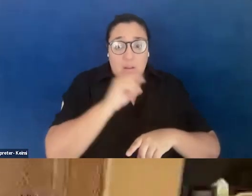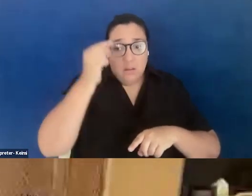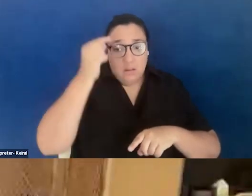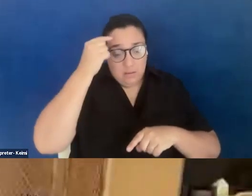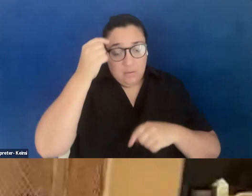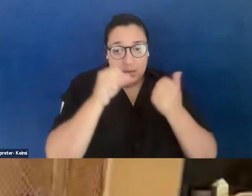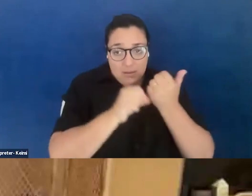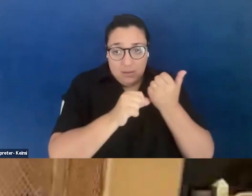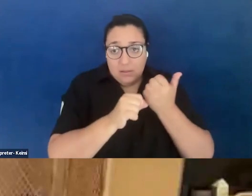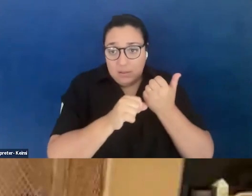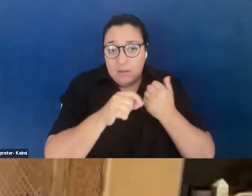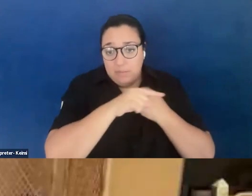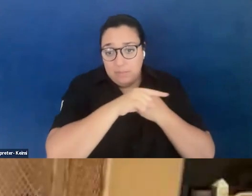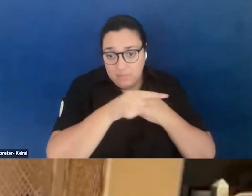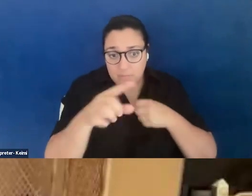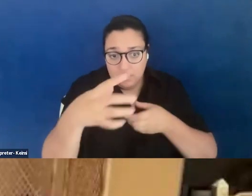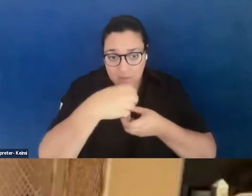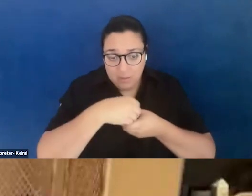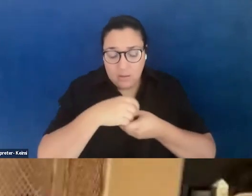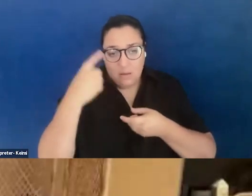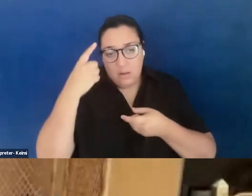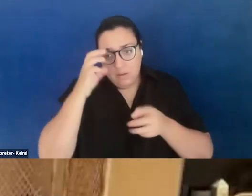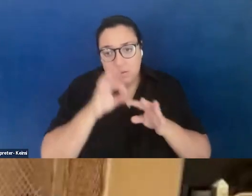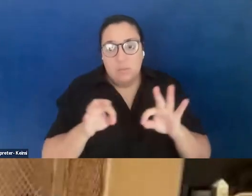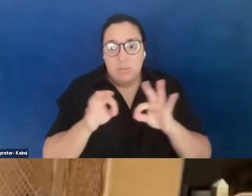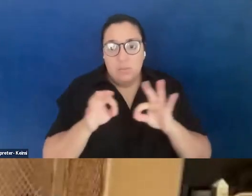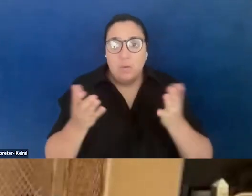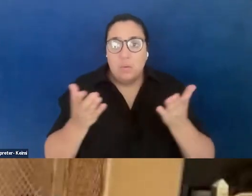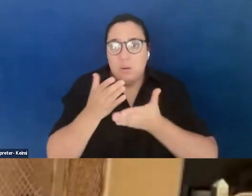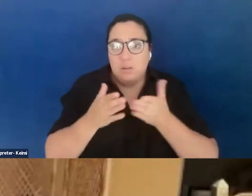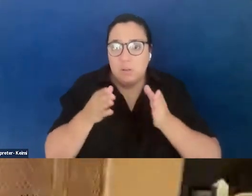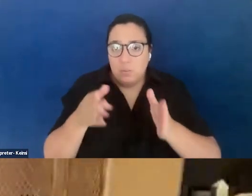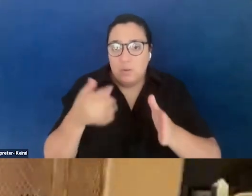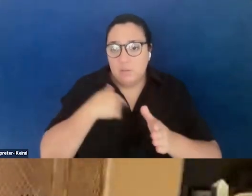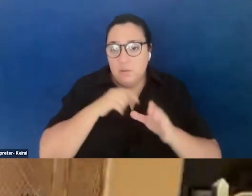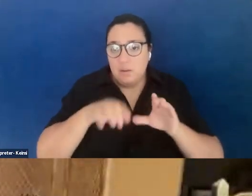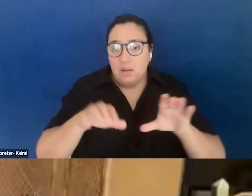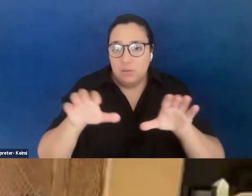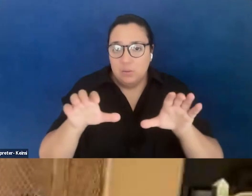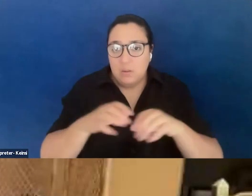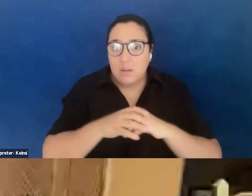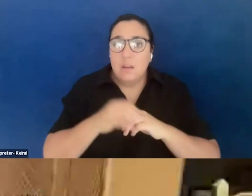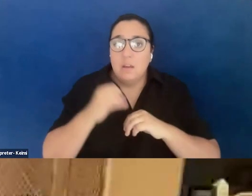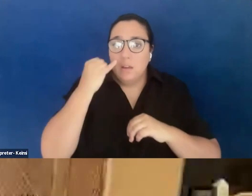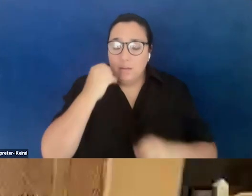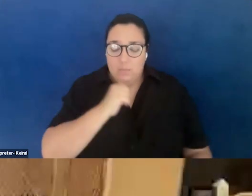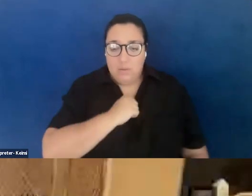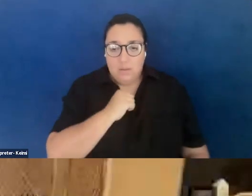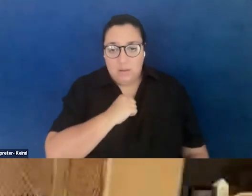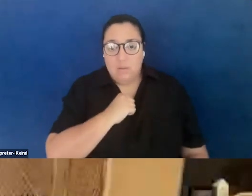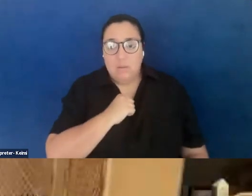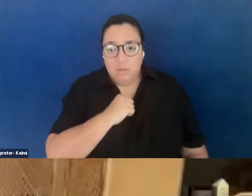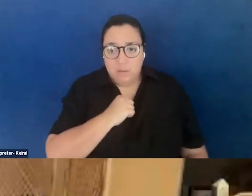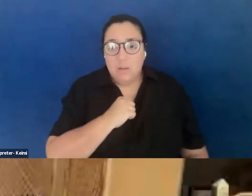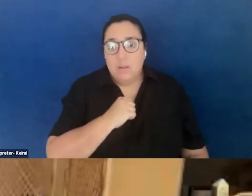this is how, for me, it was really critical to think about what are some of the ways that we can do this when we put ourselves on the